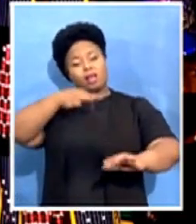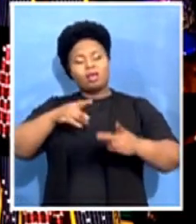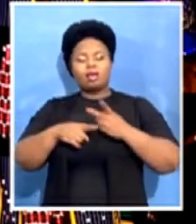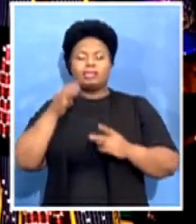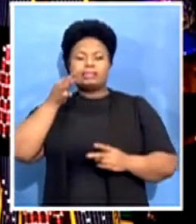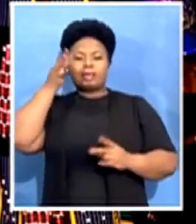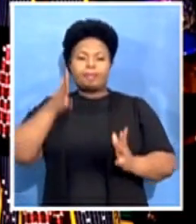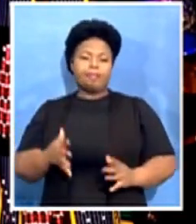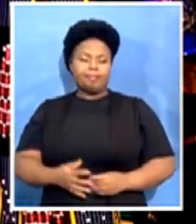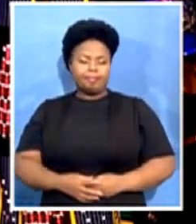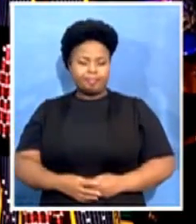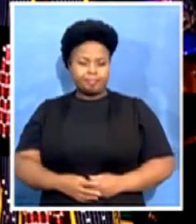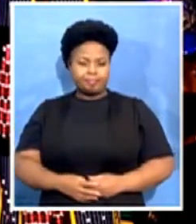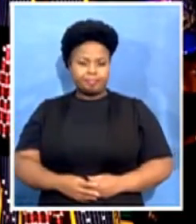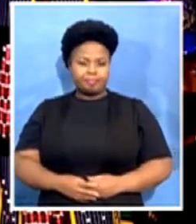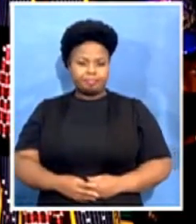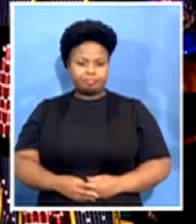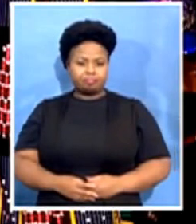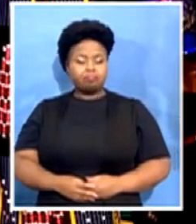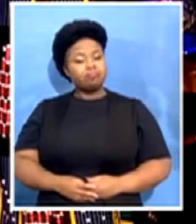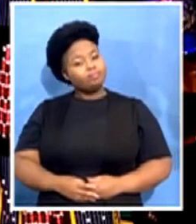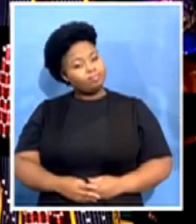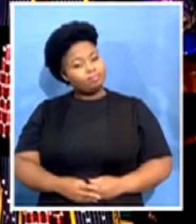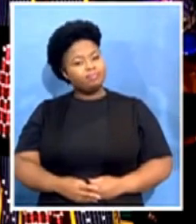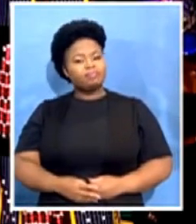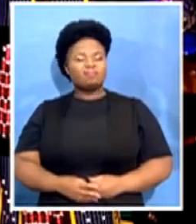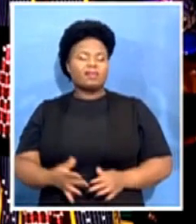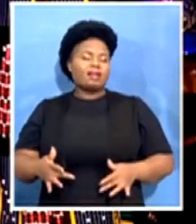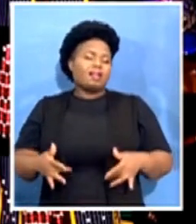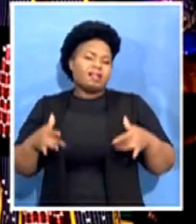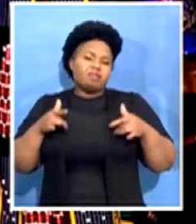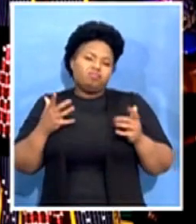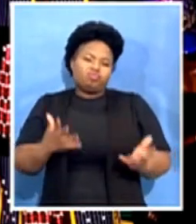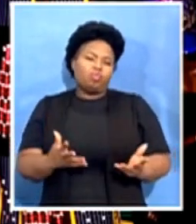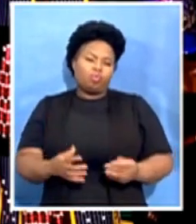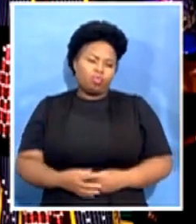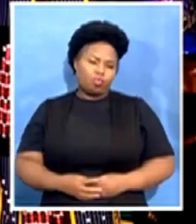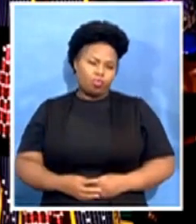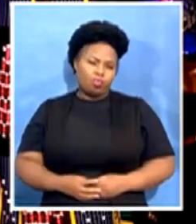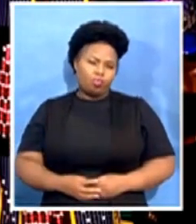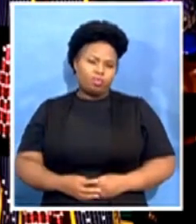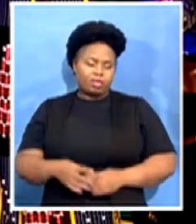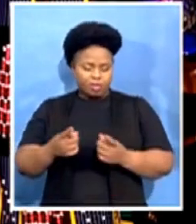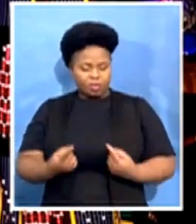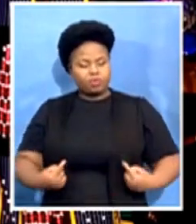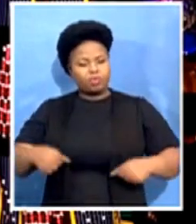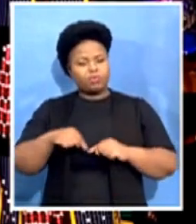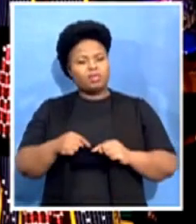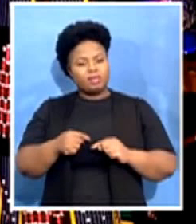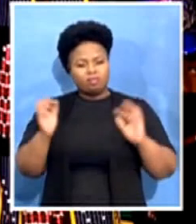And such is life, the life we are met here to celebrate and to honor.